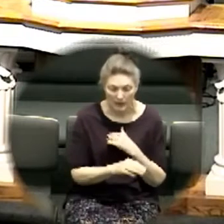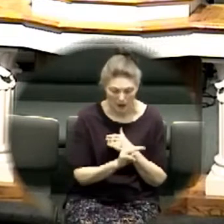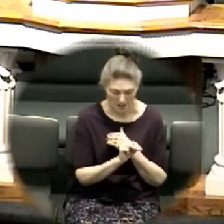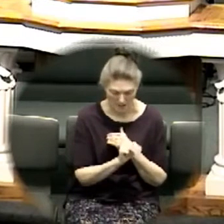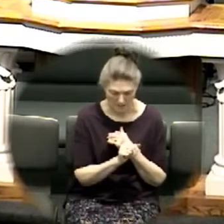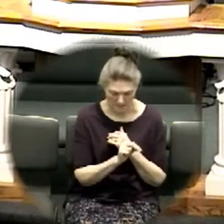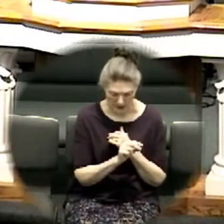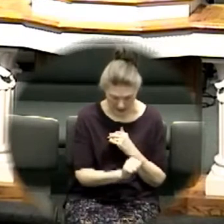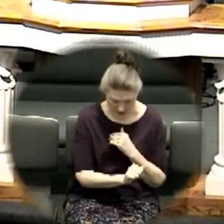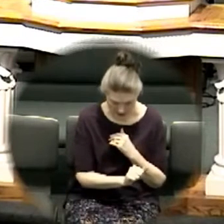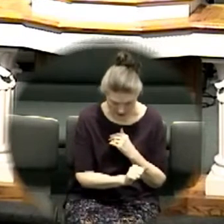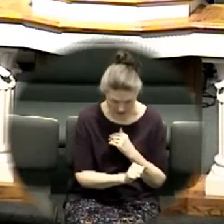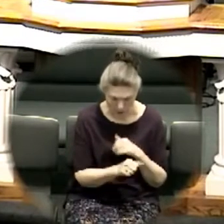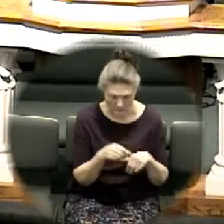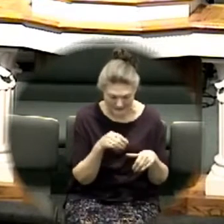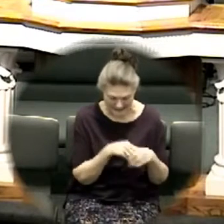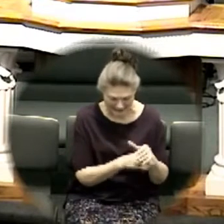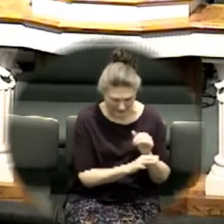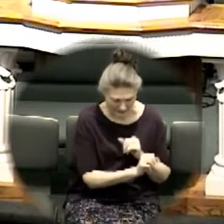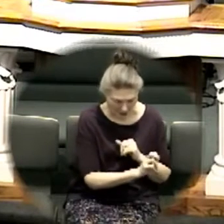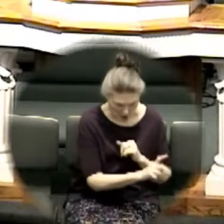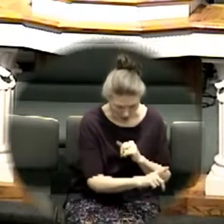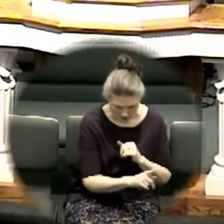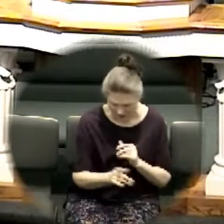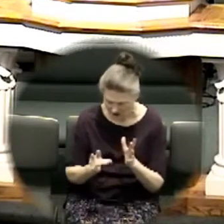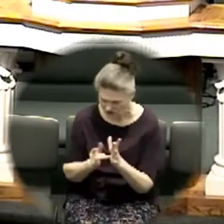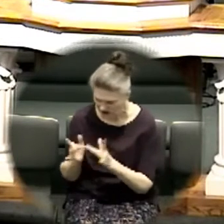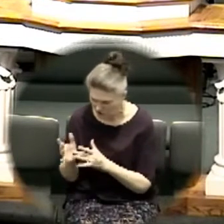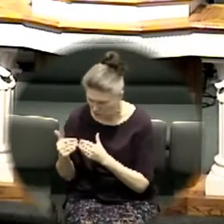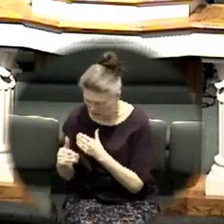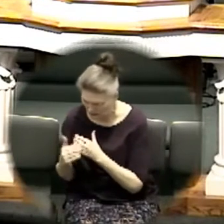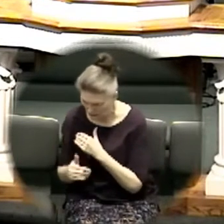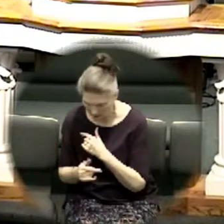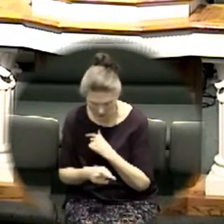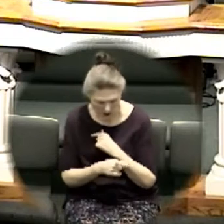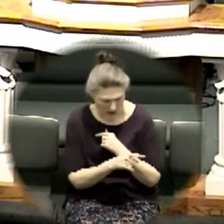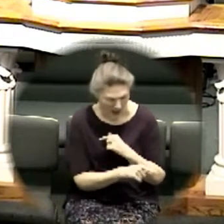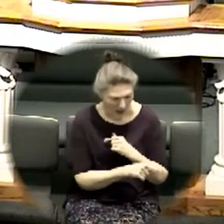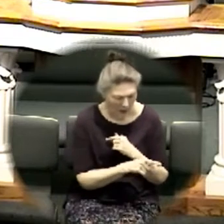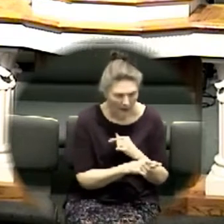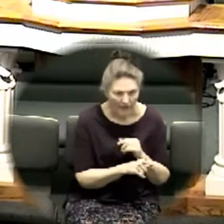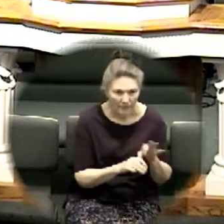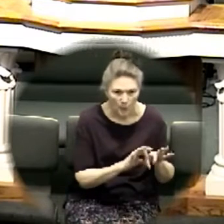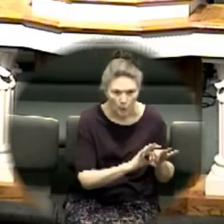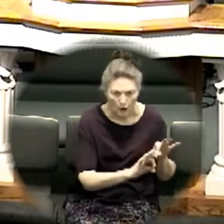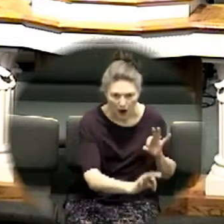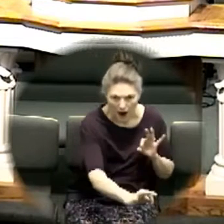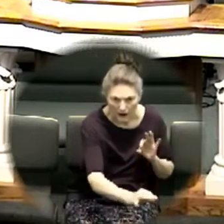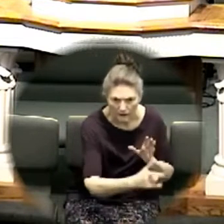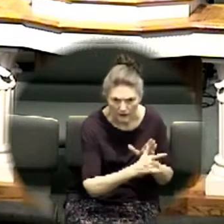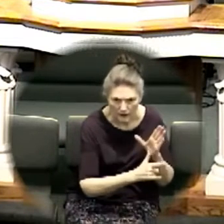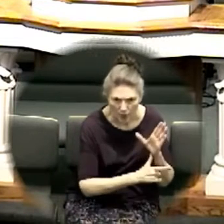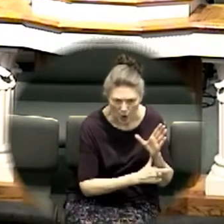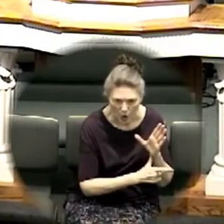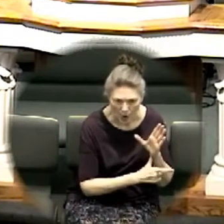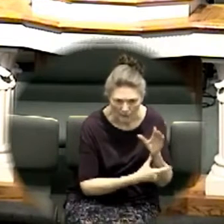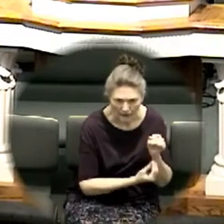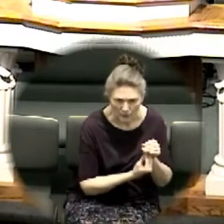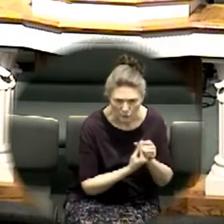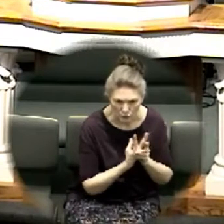he took something dead and made it alive he said if you have the spirit in you that raised up Christ from the dead shall